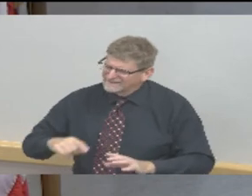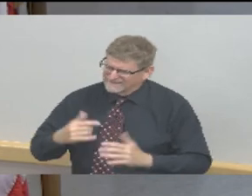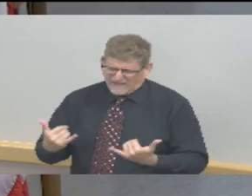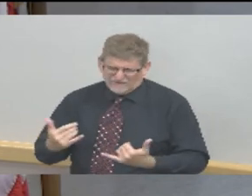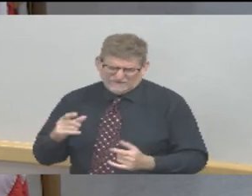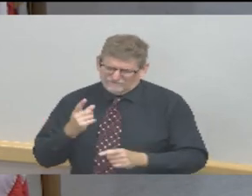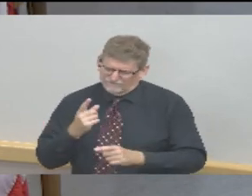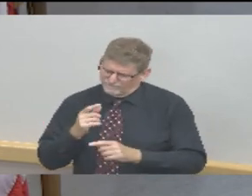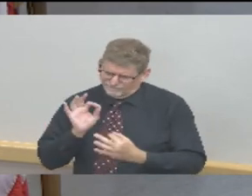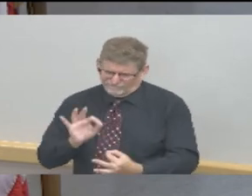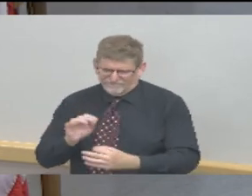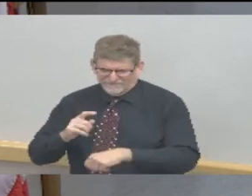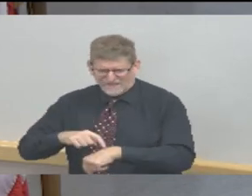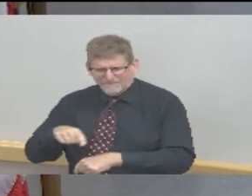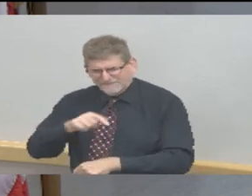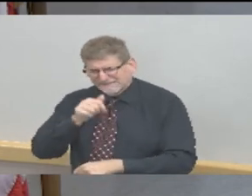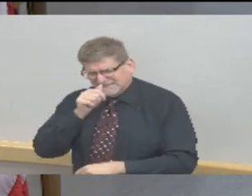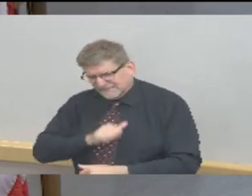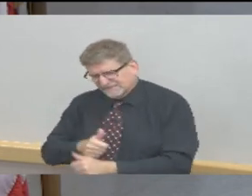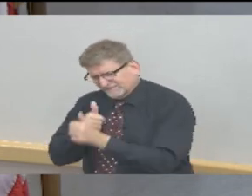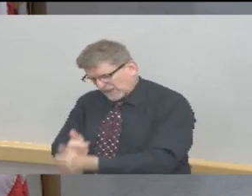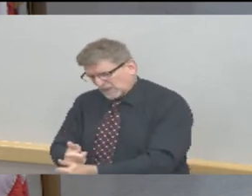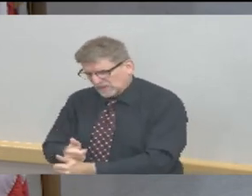close by saying before we start taking questions.